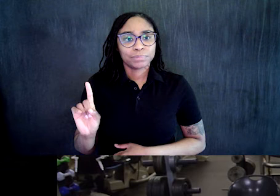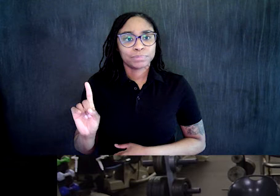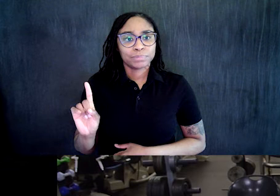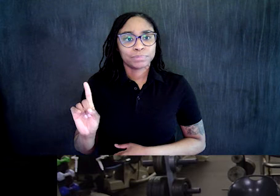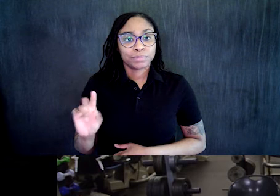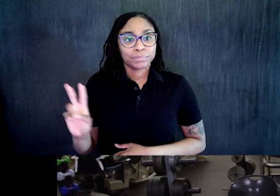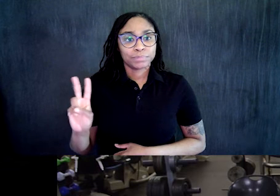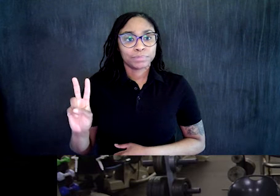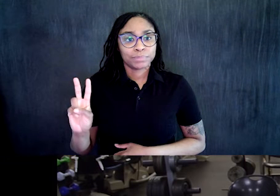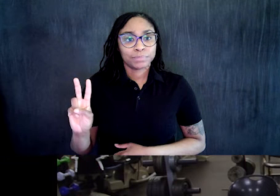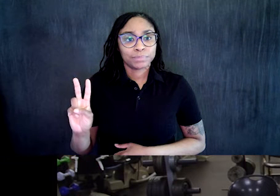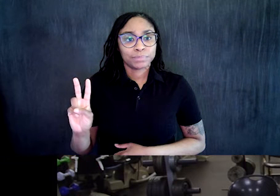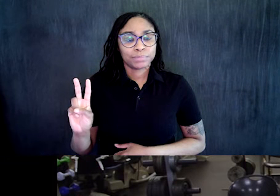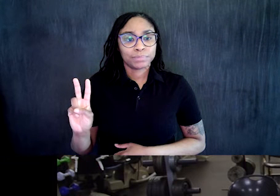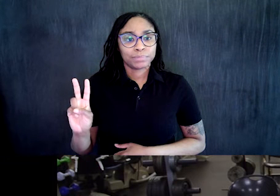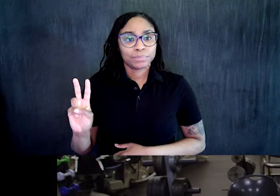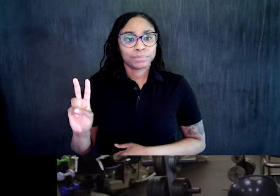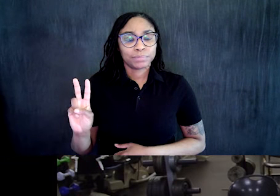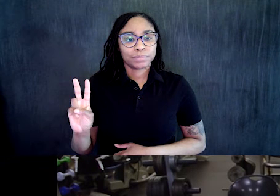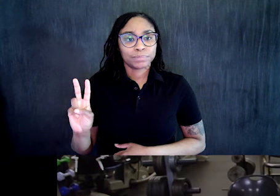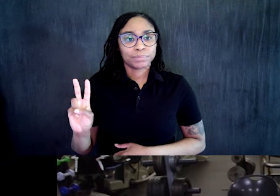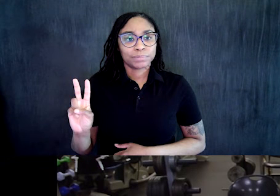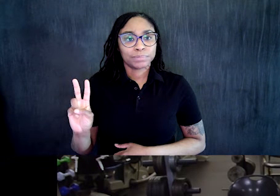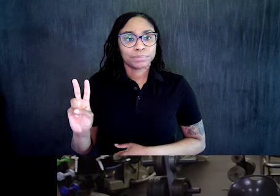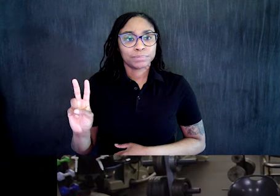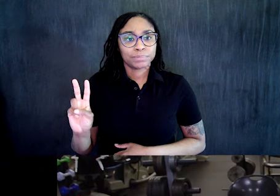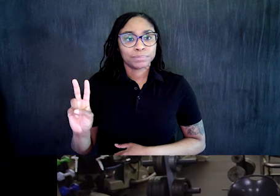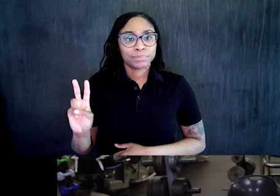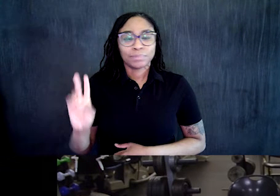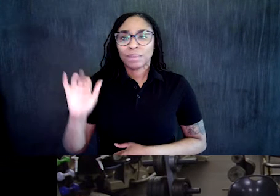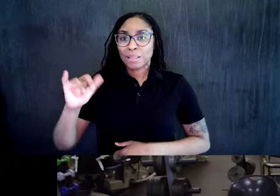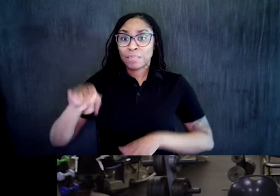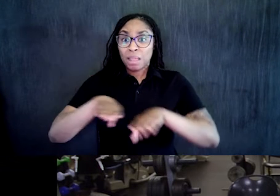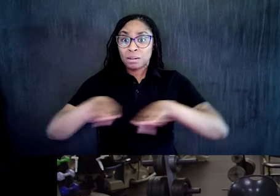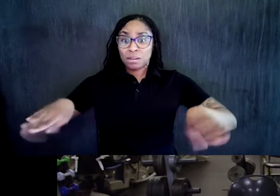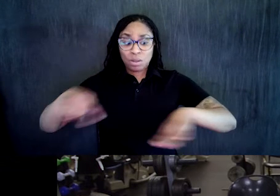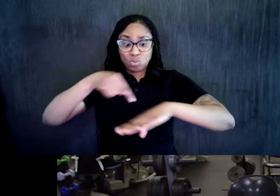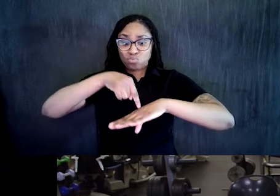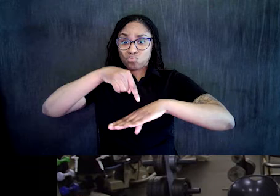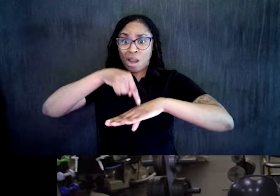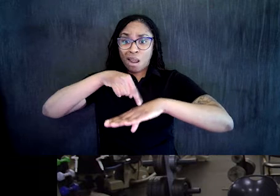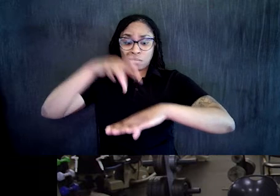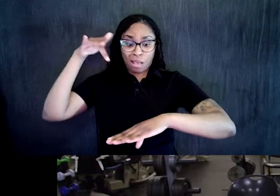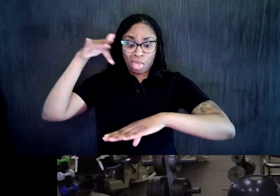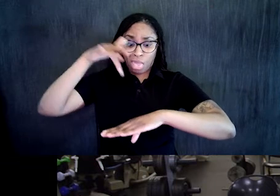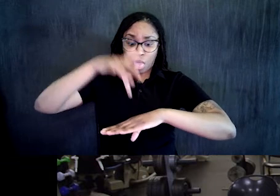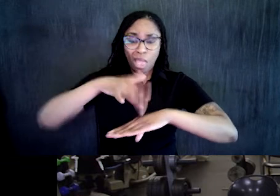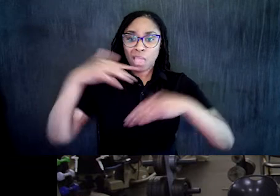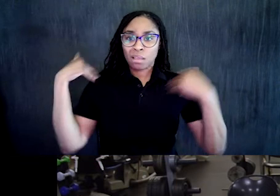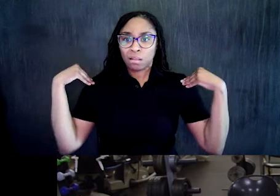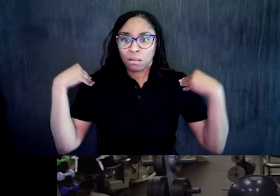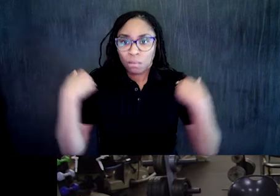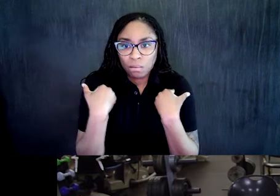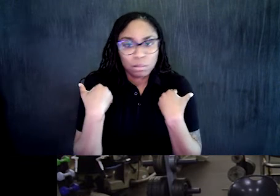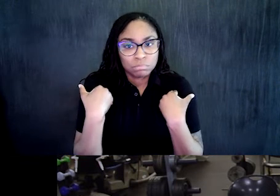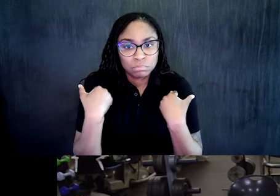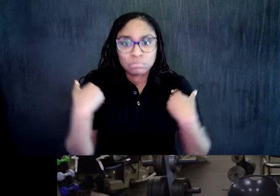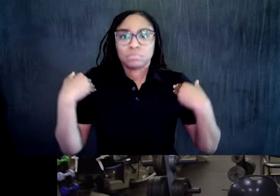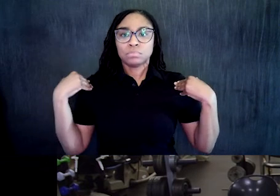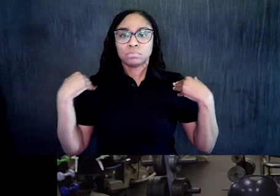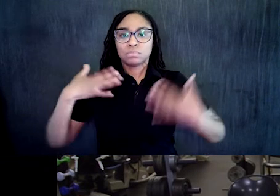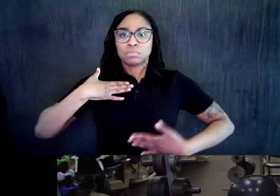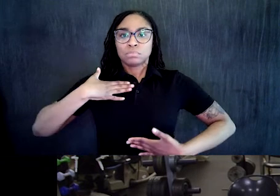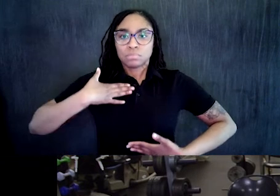you want to make this a little bit more difficult, you can do it with one leg at a time. Add a little balance and then force you have to work some other muscles there.